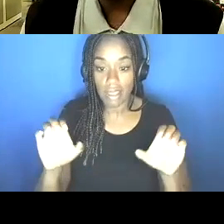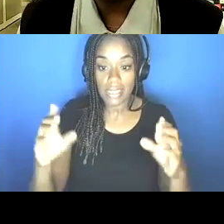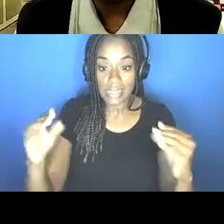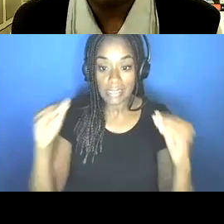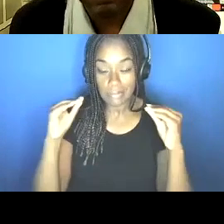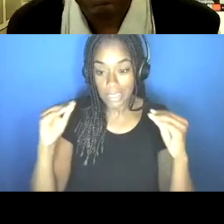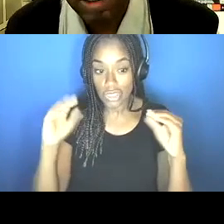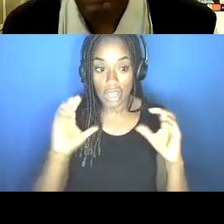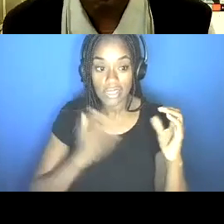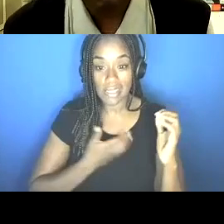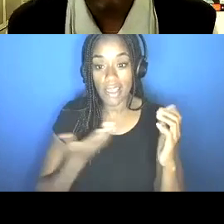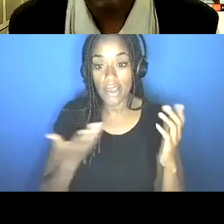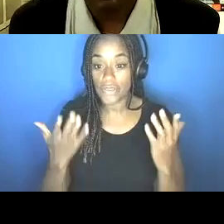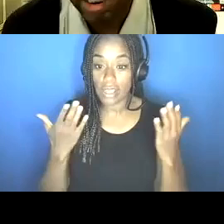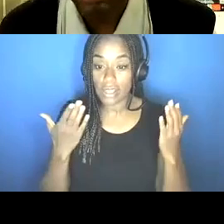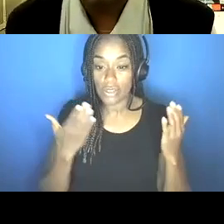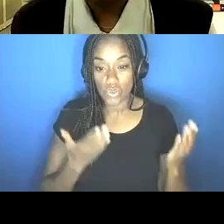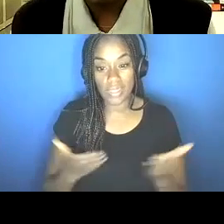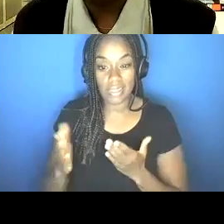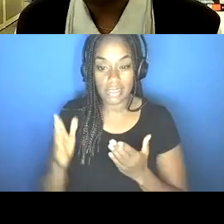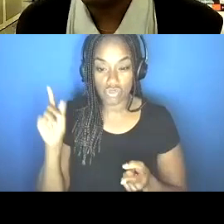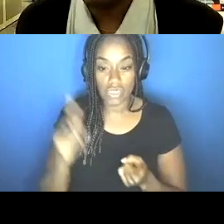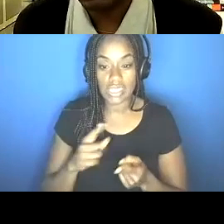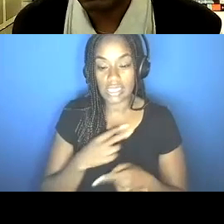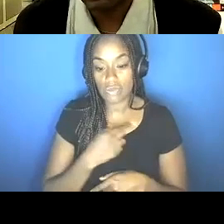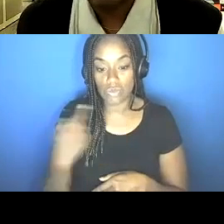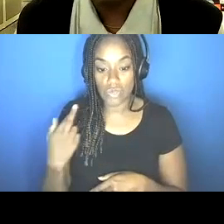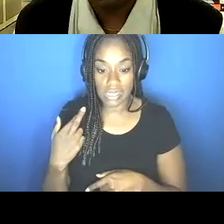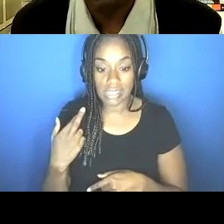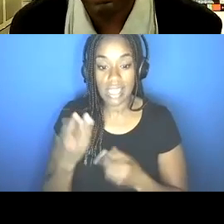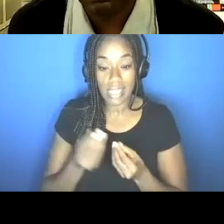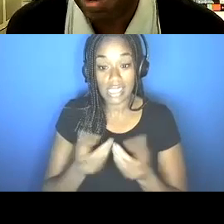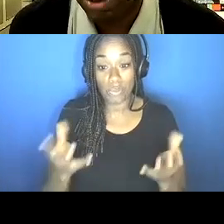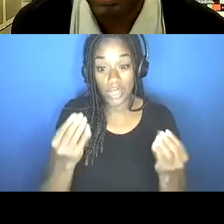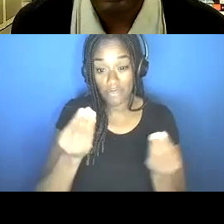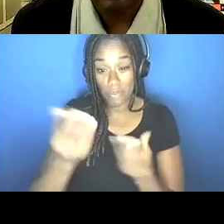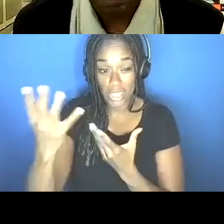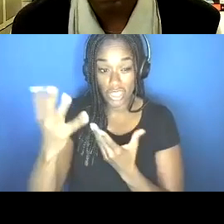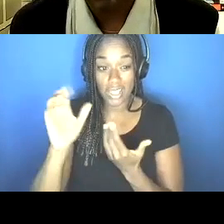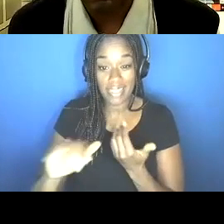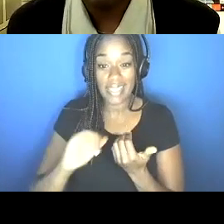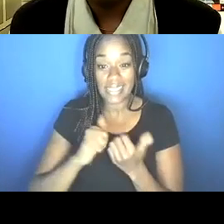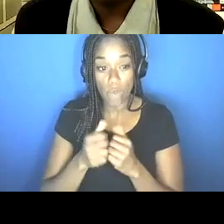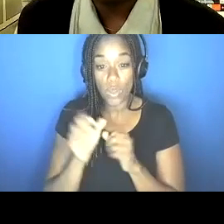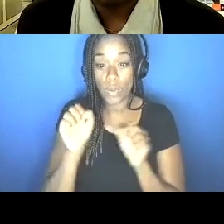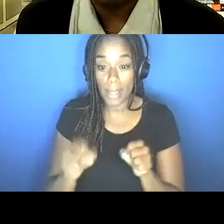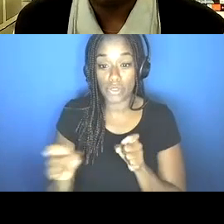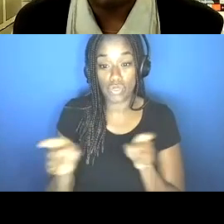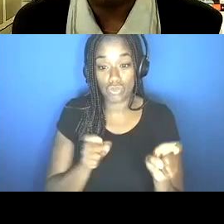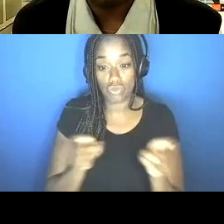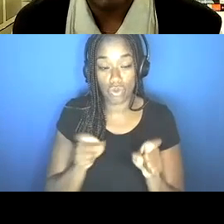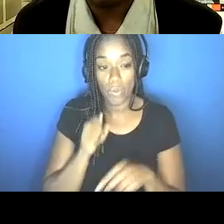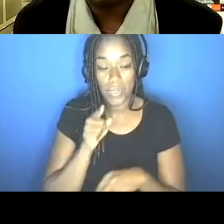doing things to reduce our risk and spread information. That's how we got this, uh, we got this, uh, this outbreak under control. You can see,